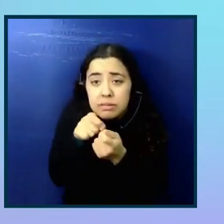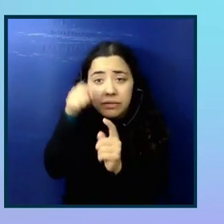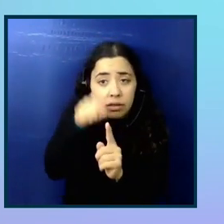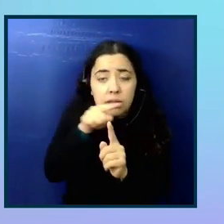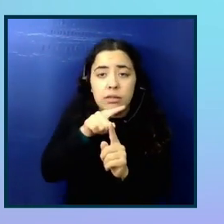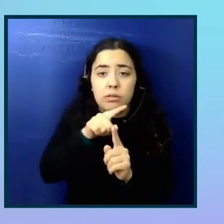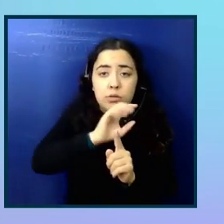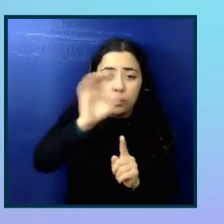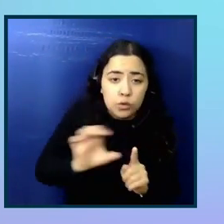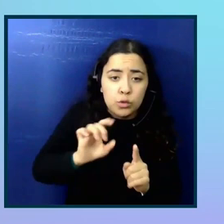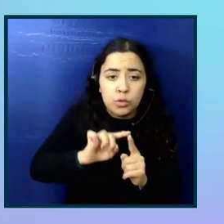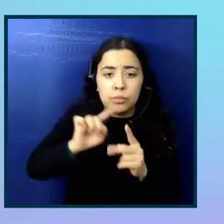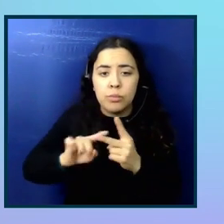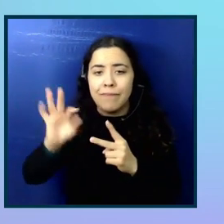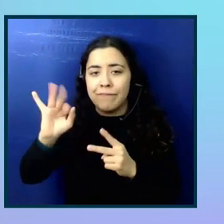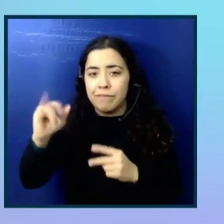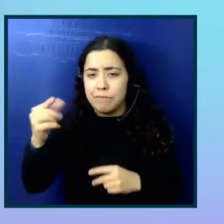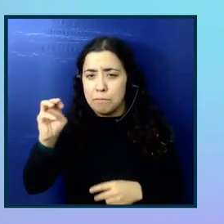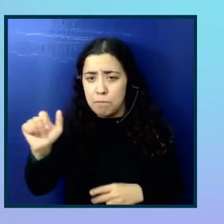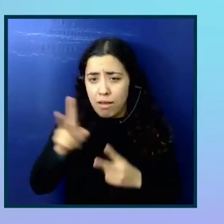about Zoom or Figma specifically?